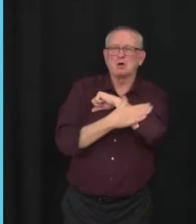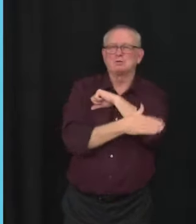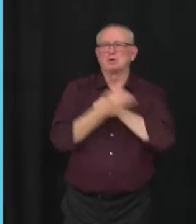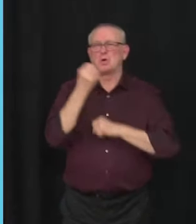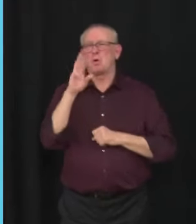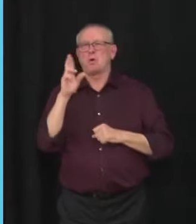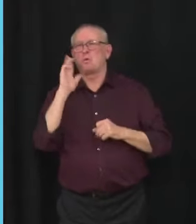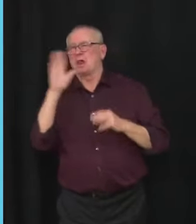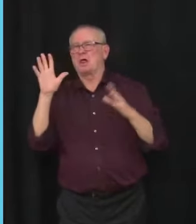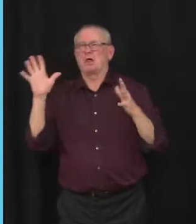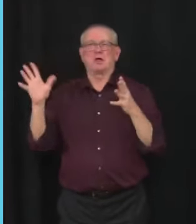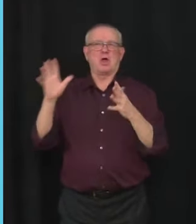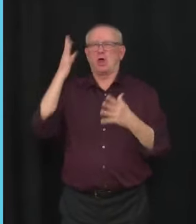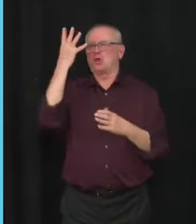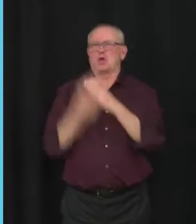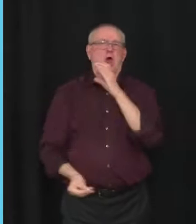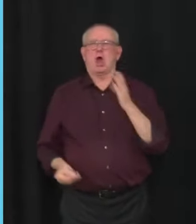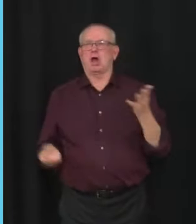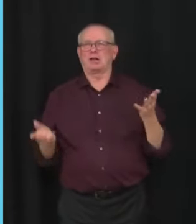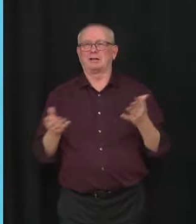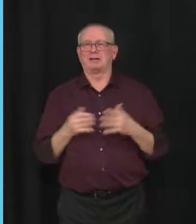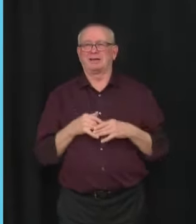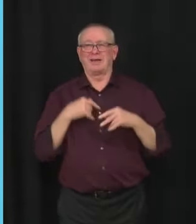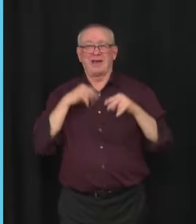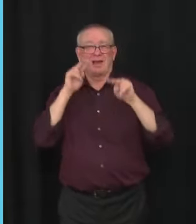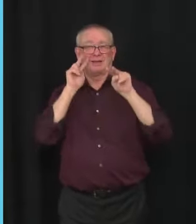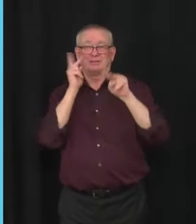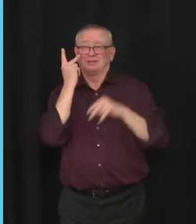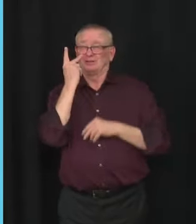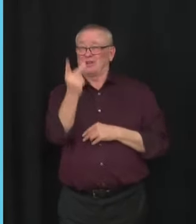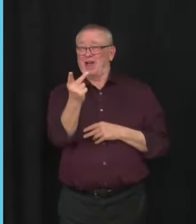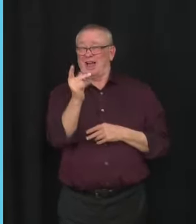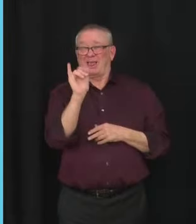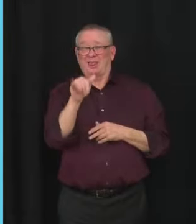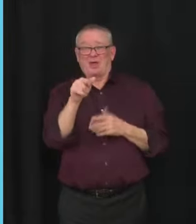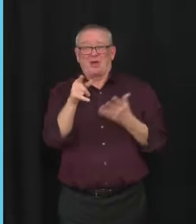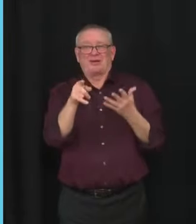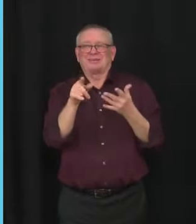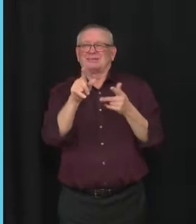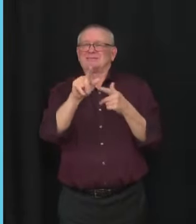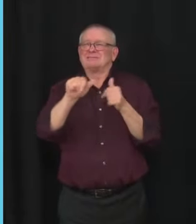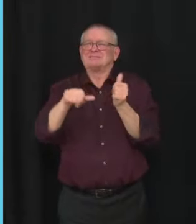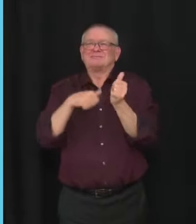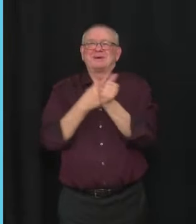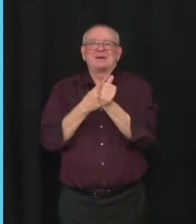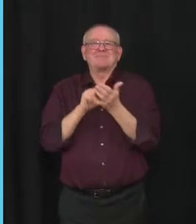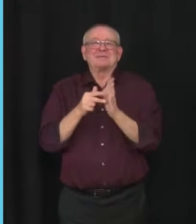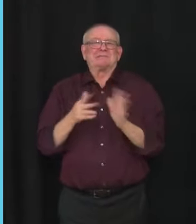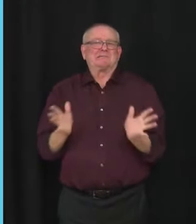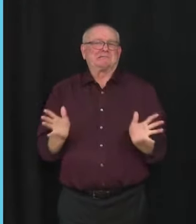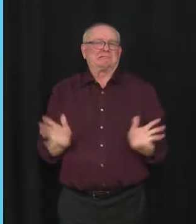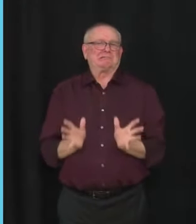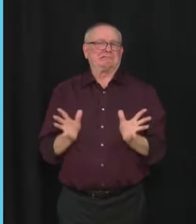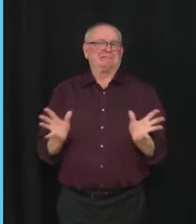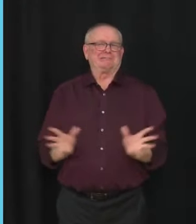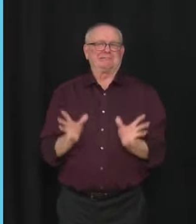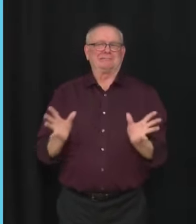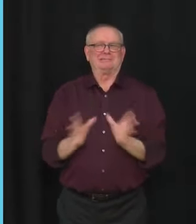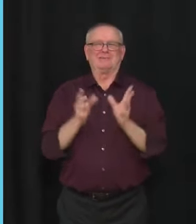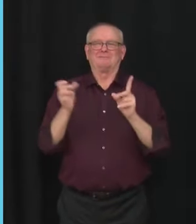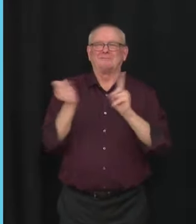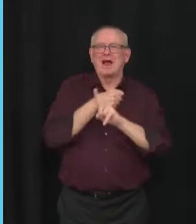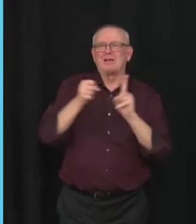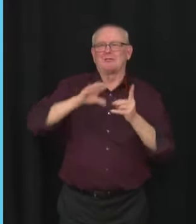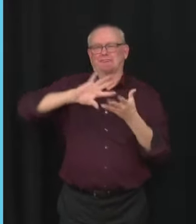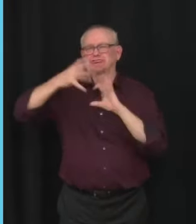that was widely seen as indirect incitement to the violence that then followed in the U.S.